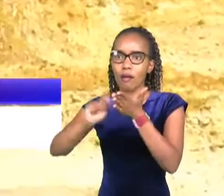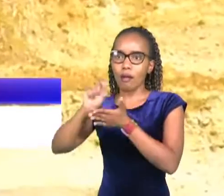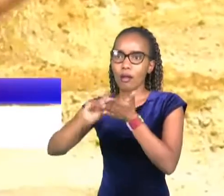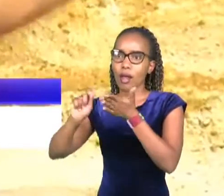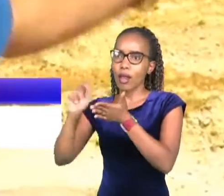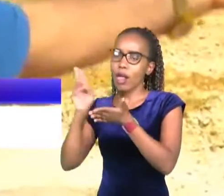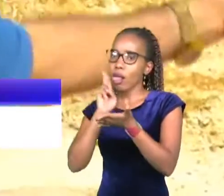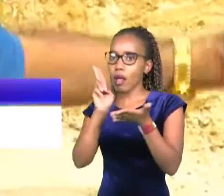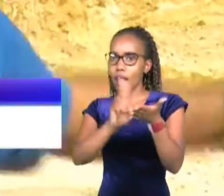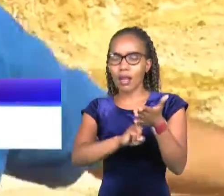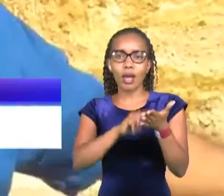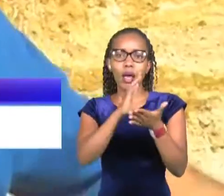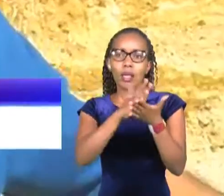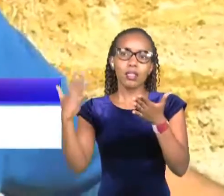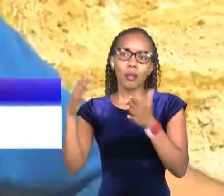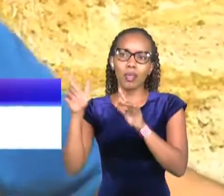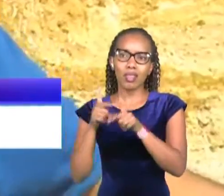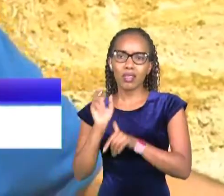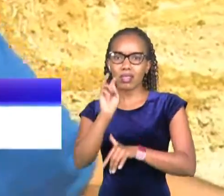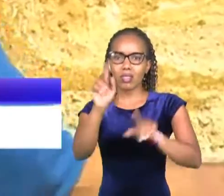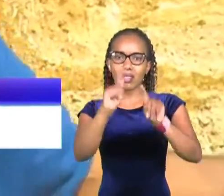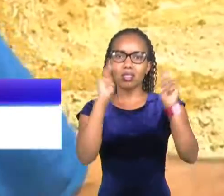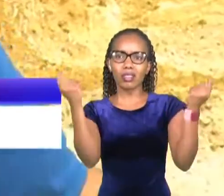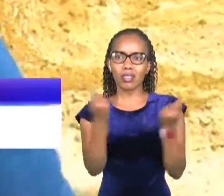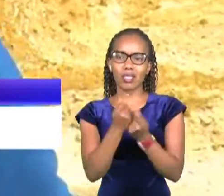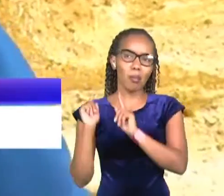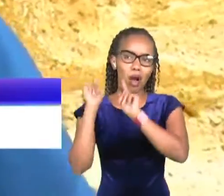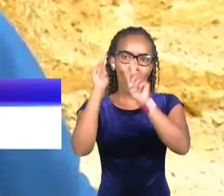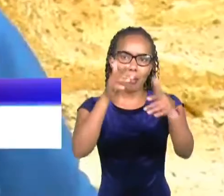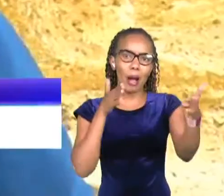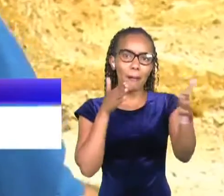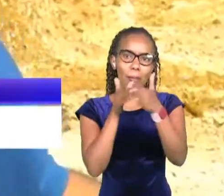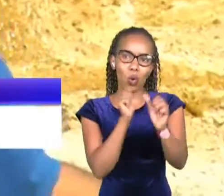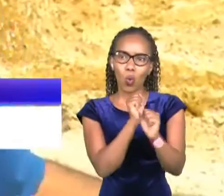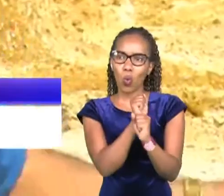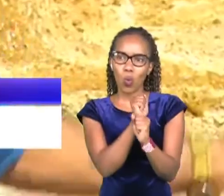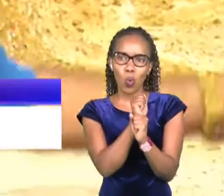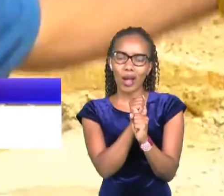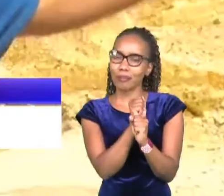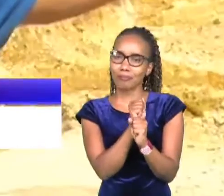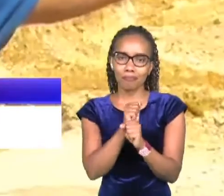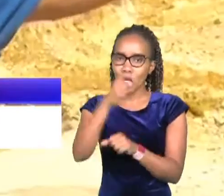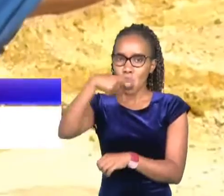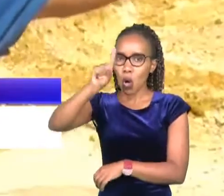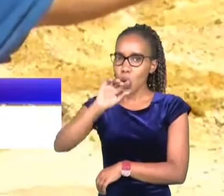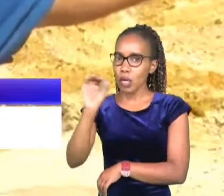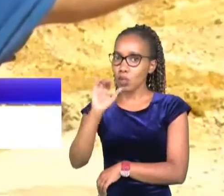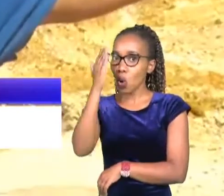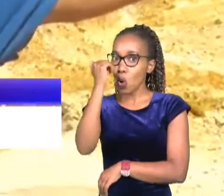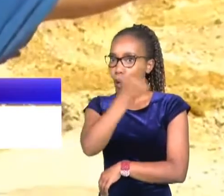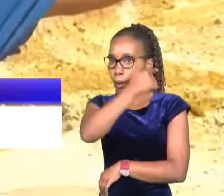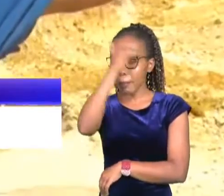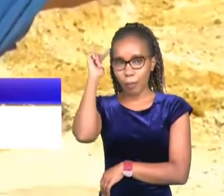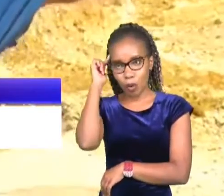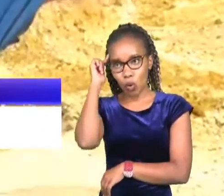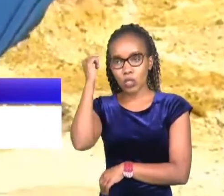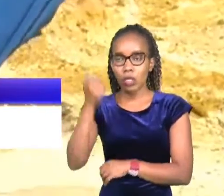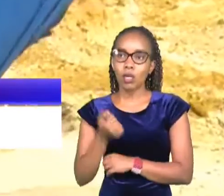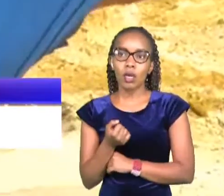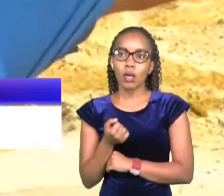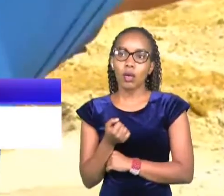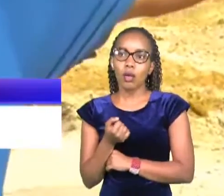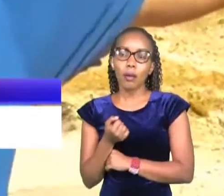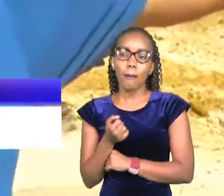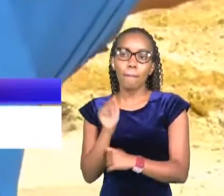come and write something you see a team coming and hold a walk which is not right because this is a livelihood of more than